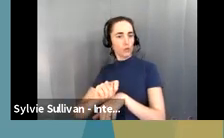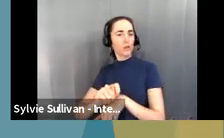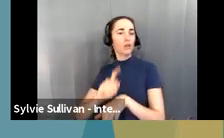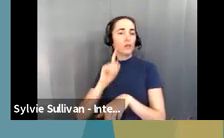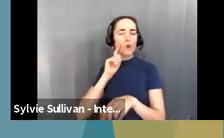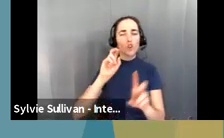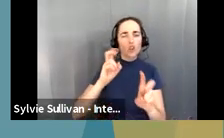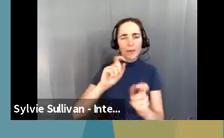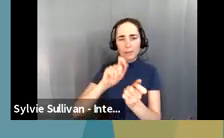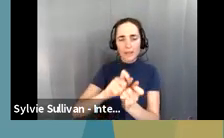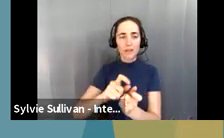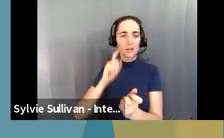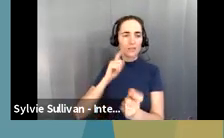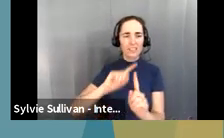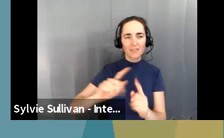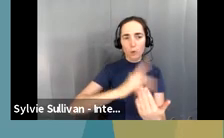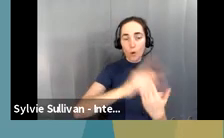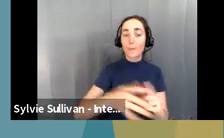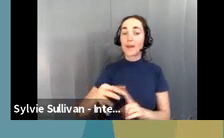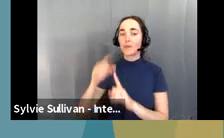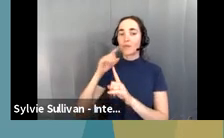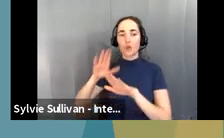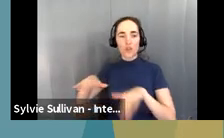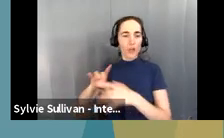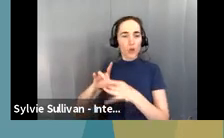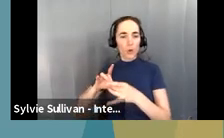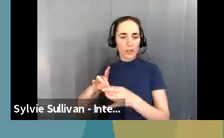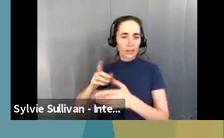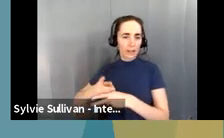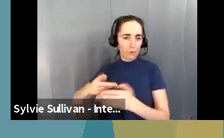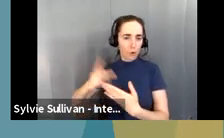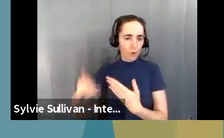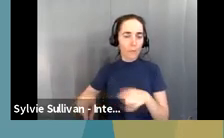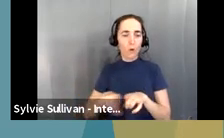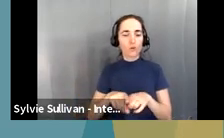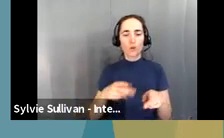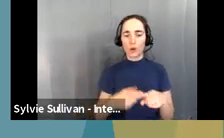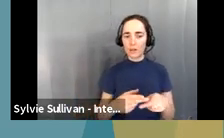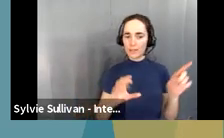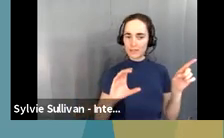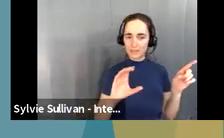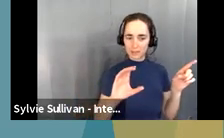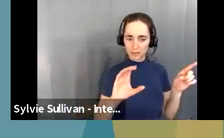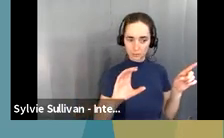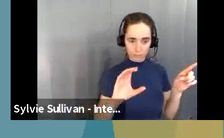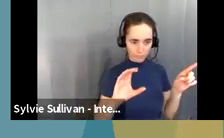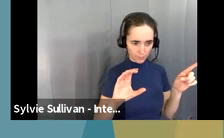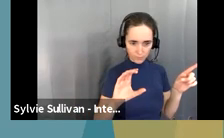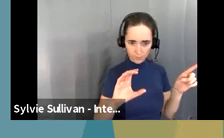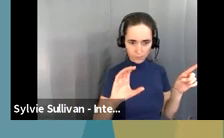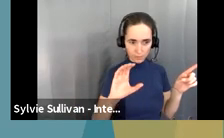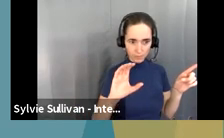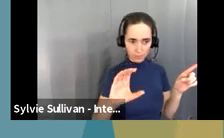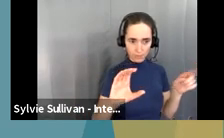Children's Coordinated System of Care Program, which is also known as CSOC, and the Medicaid Health of